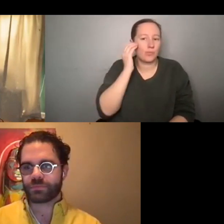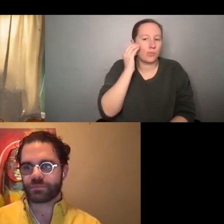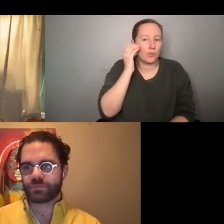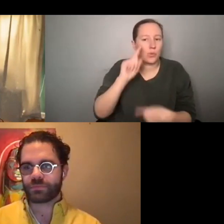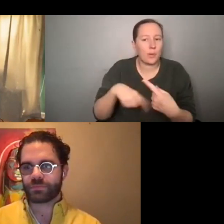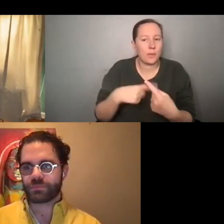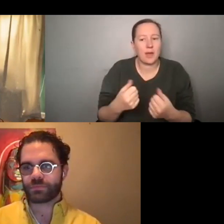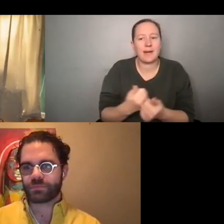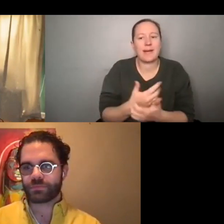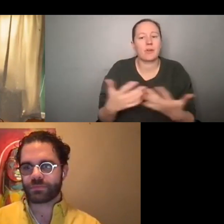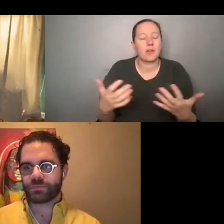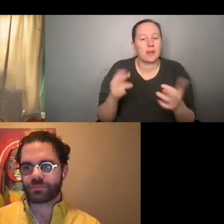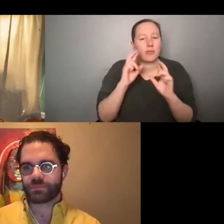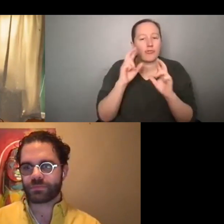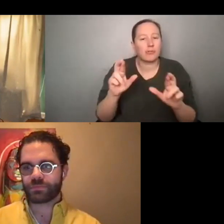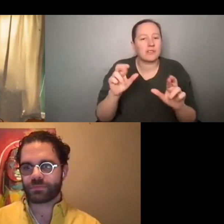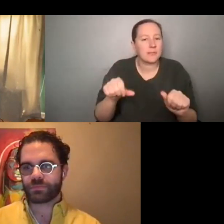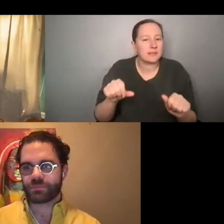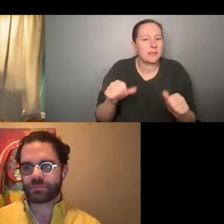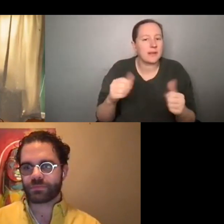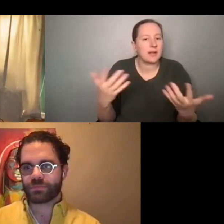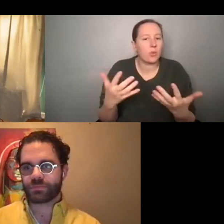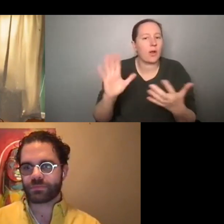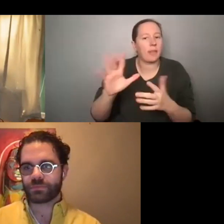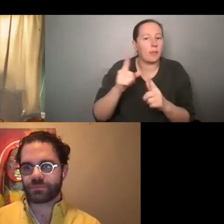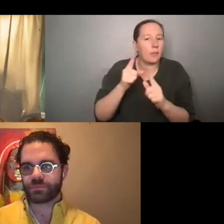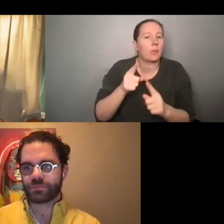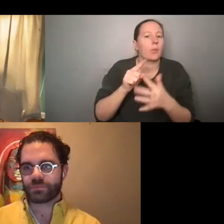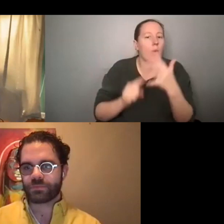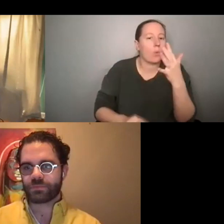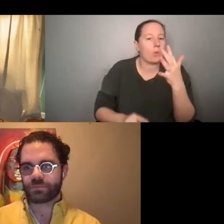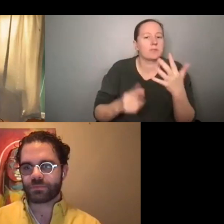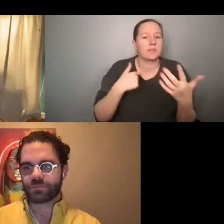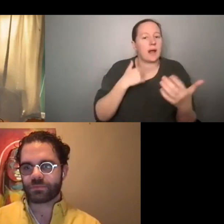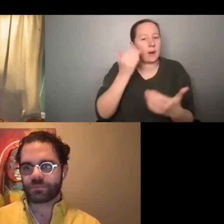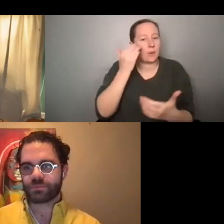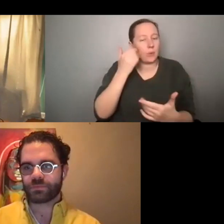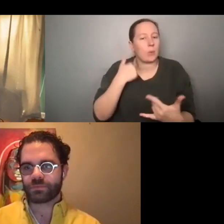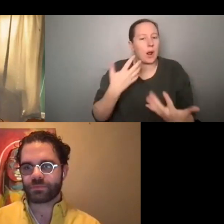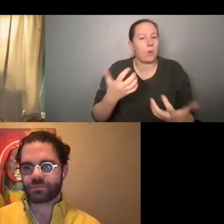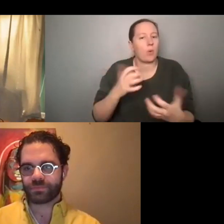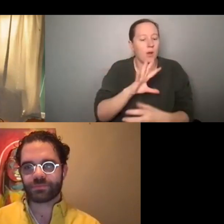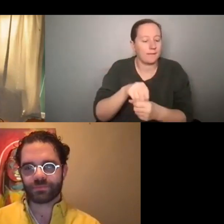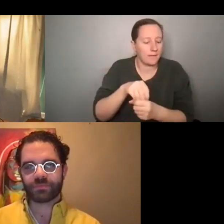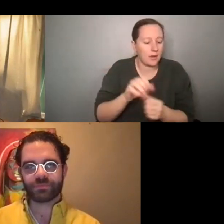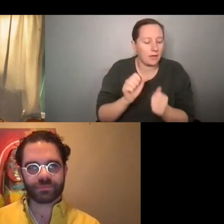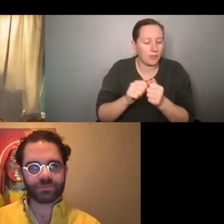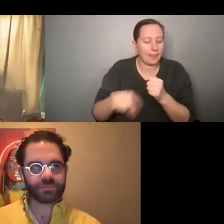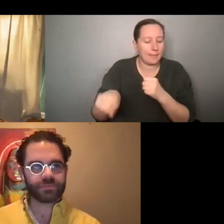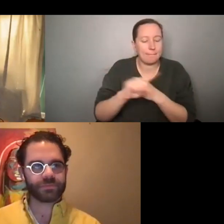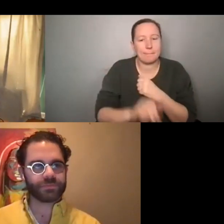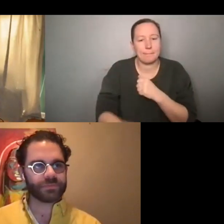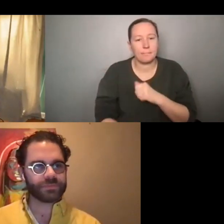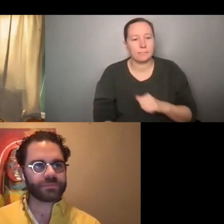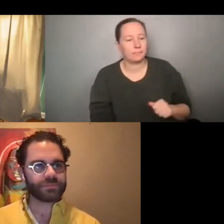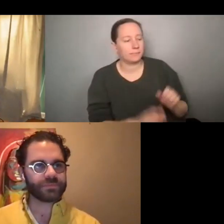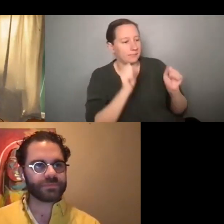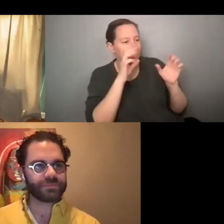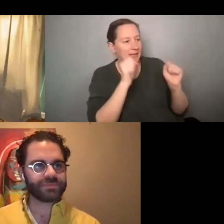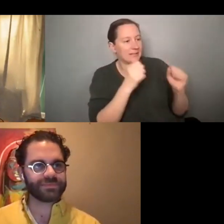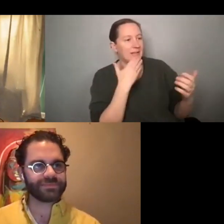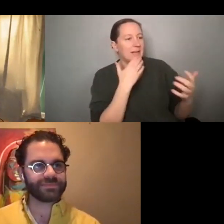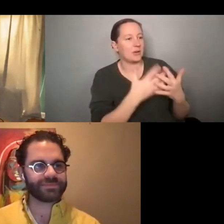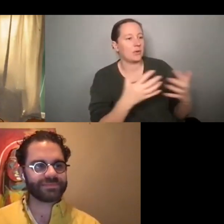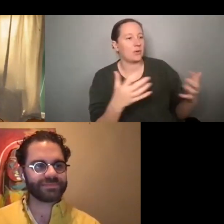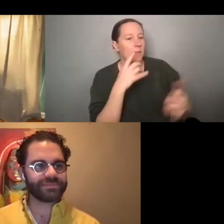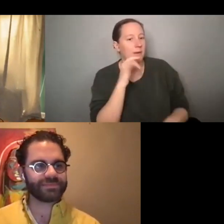respectability stands for. And that's when I knew that I wanted to be part of it. Amazing. Thank you so much for